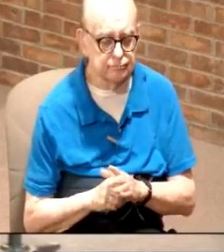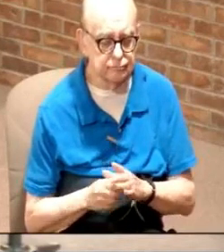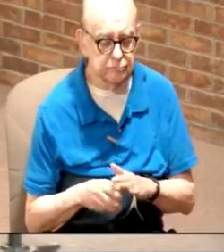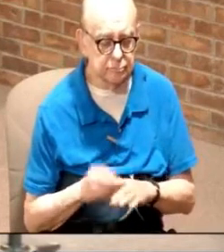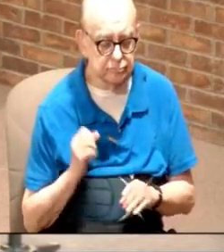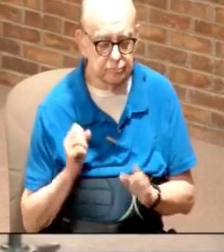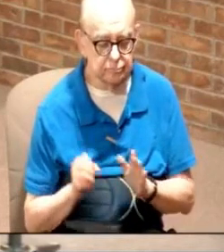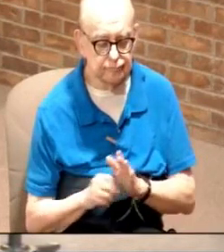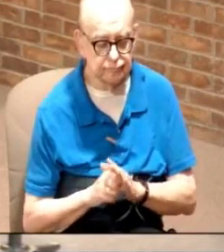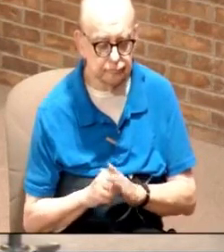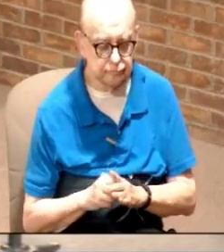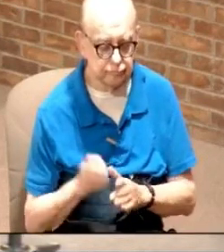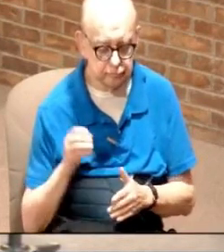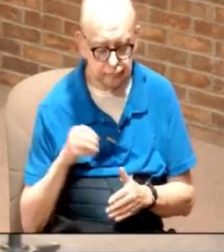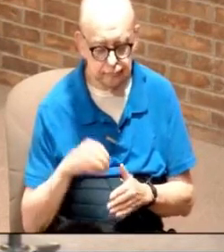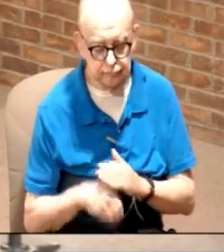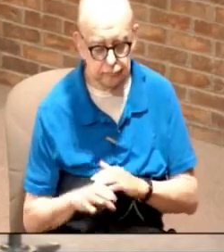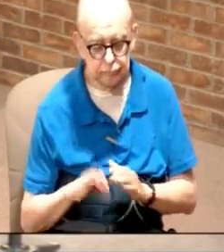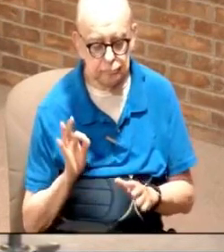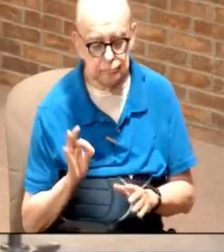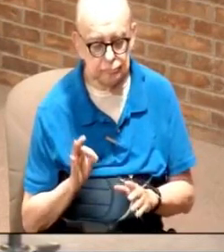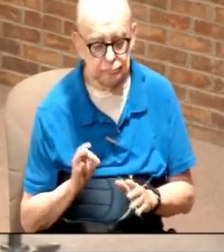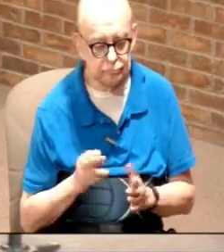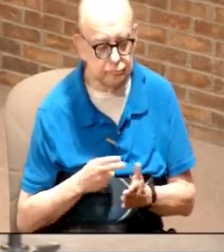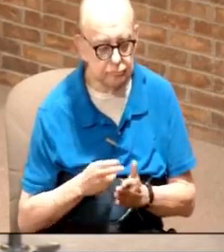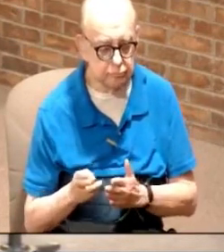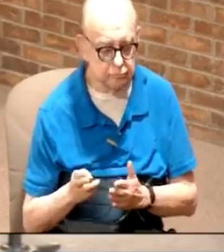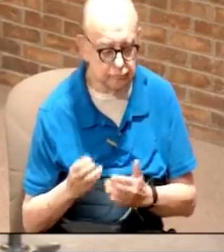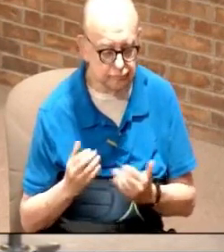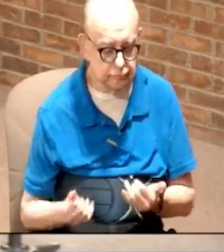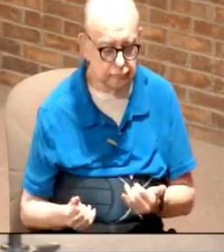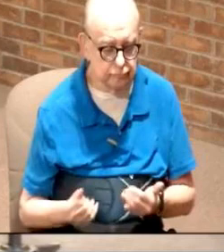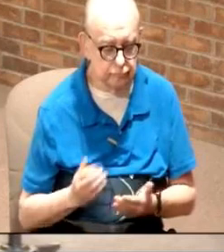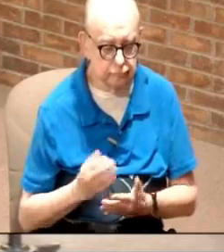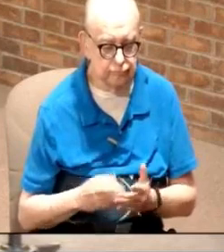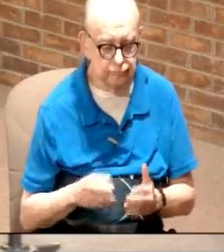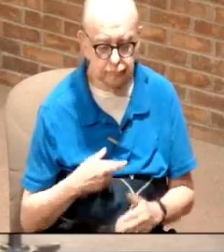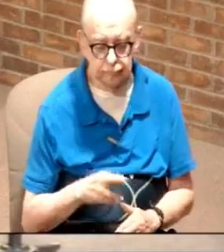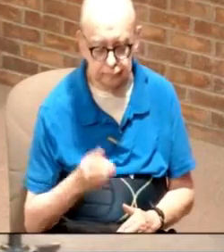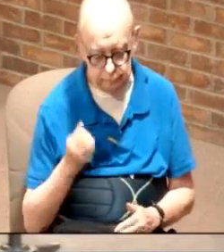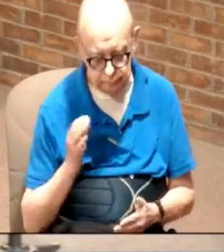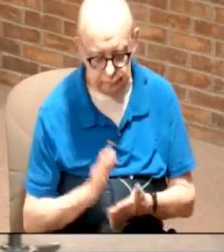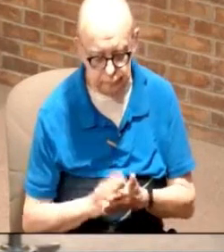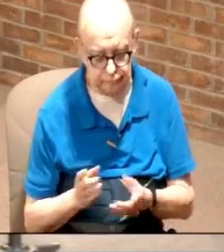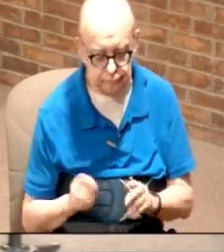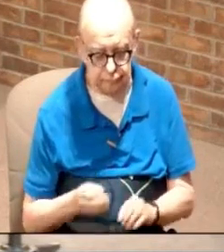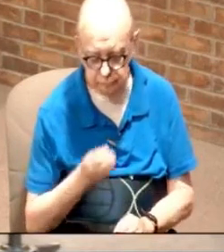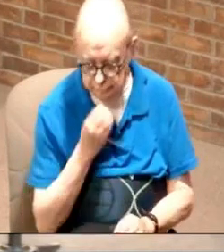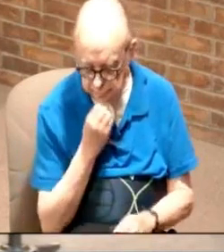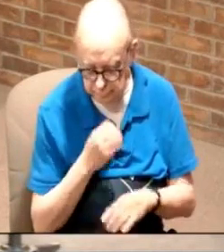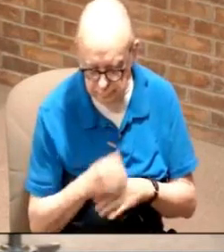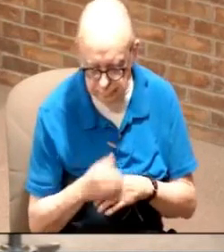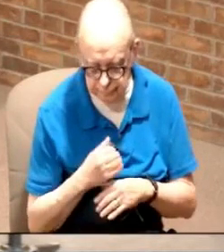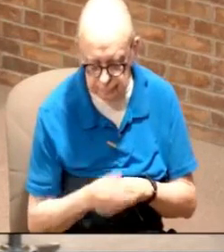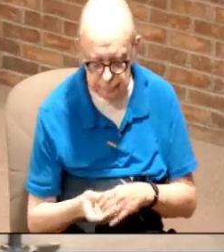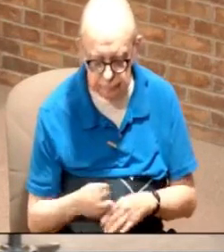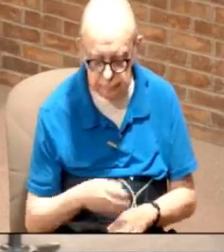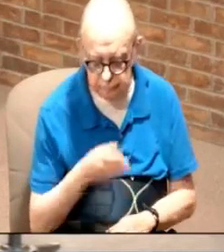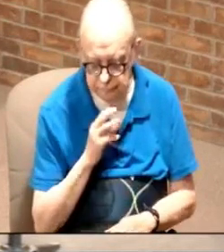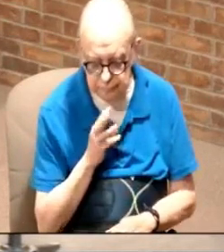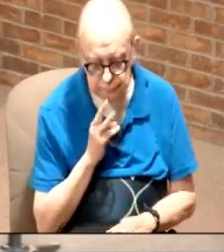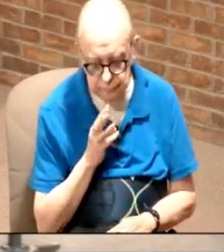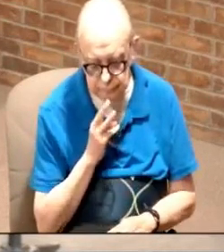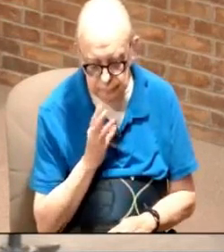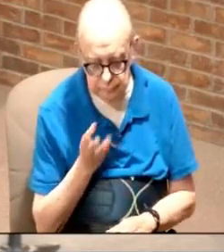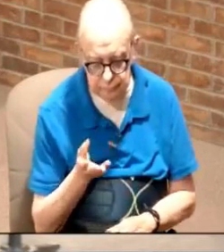sign of an inward spiritual truth. Now, there are some religions that believe that when you eat the bread and when you drink